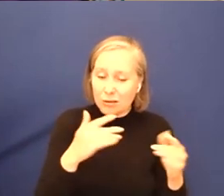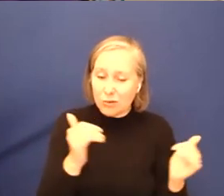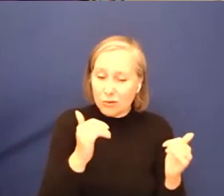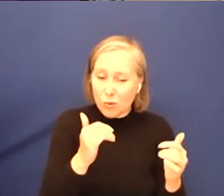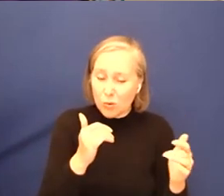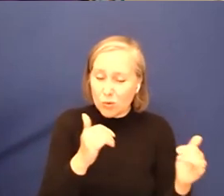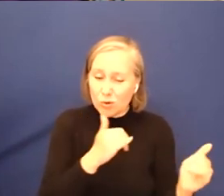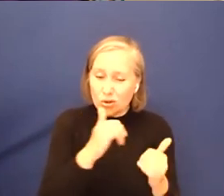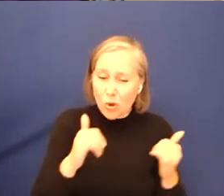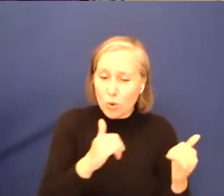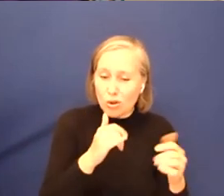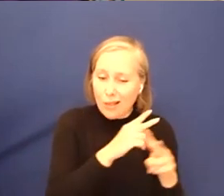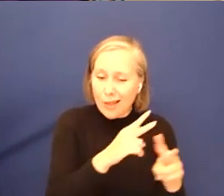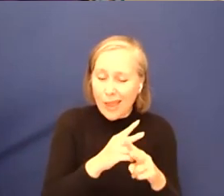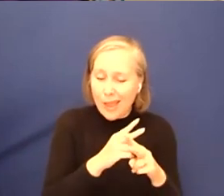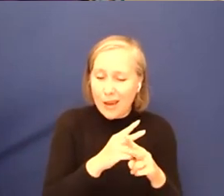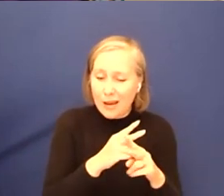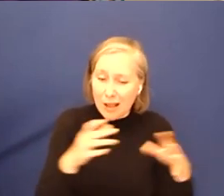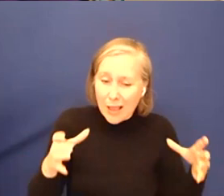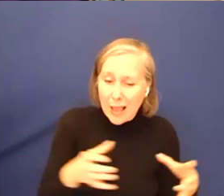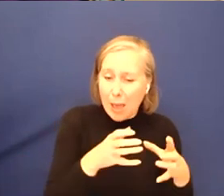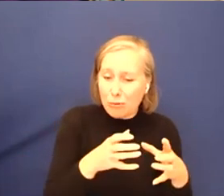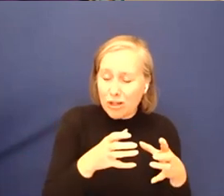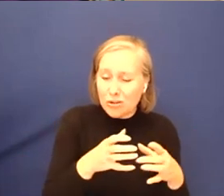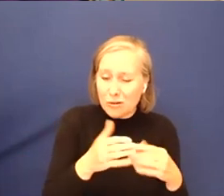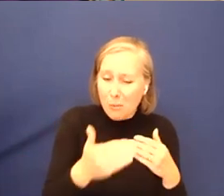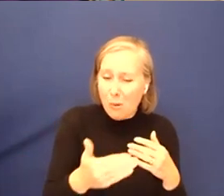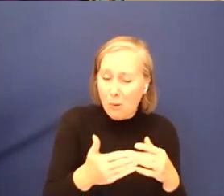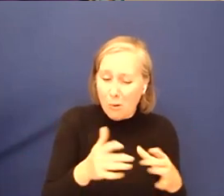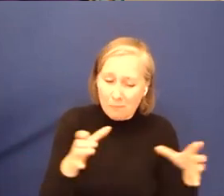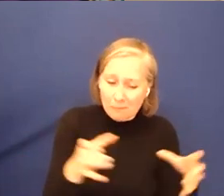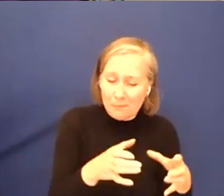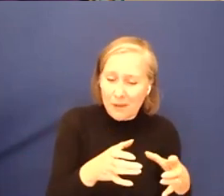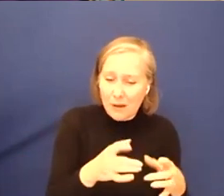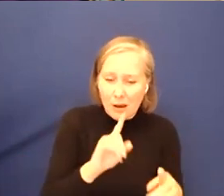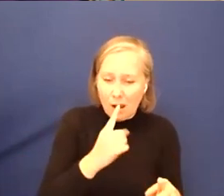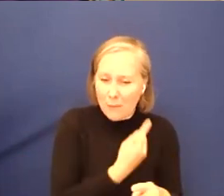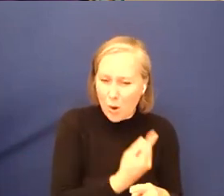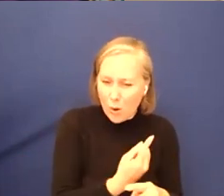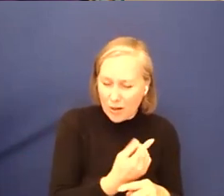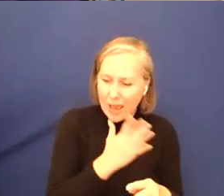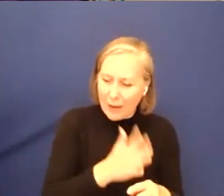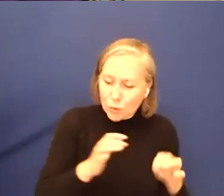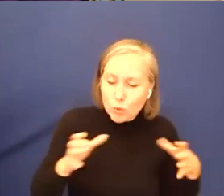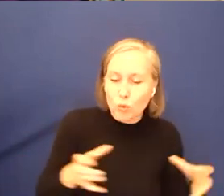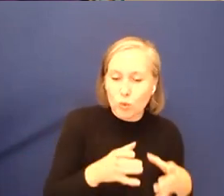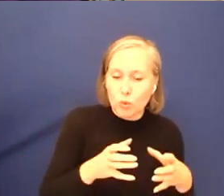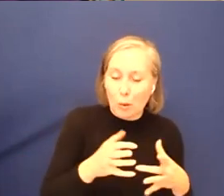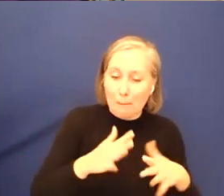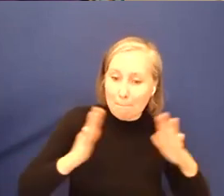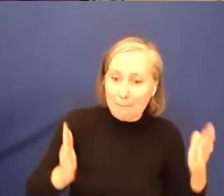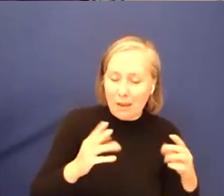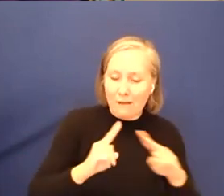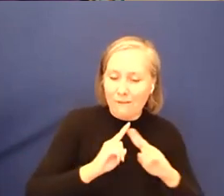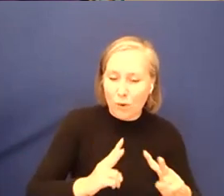whatever it might be. I think maybe, you know, collaboration is the only way forward. We're never going to change the world on our own, but together we have a huge voice. So I